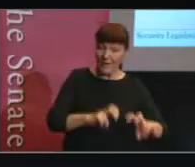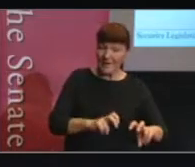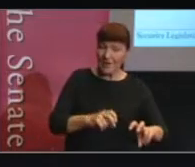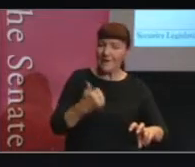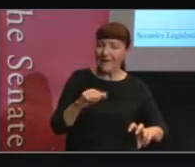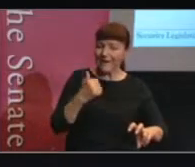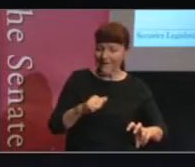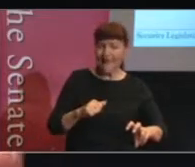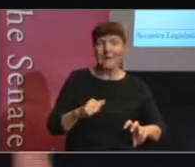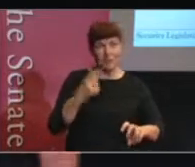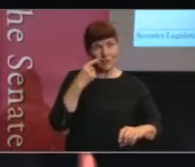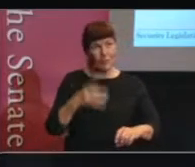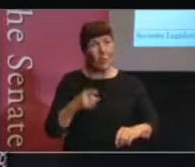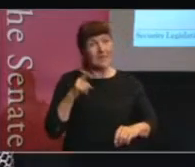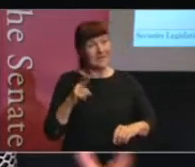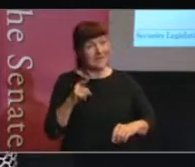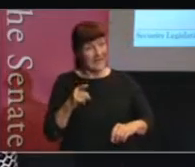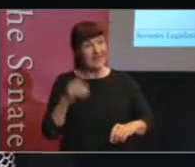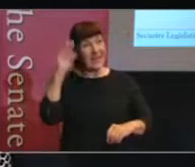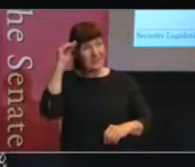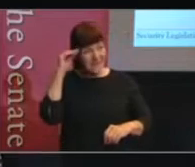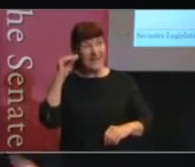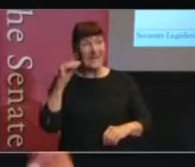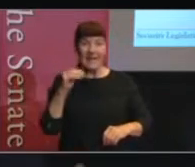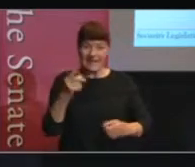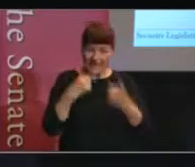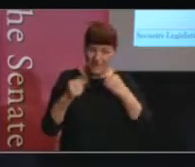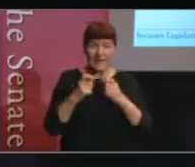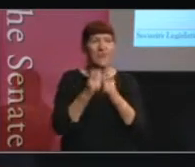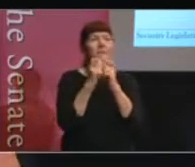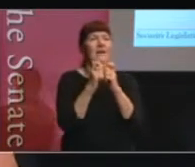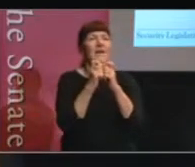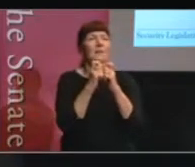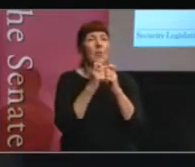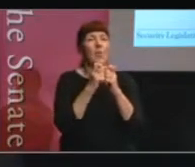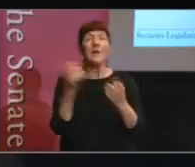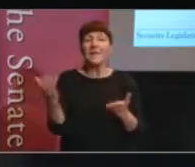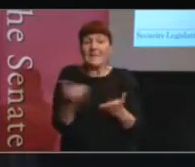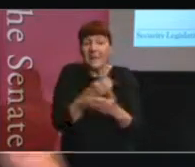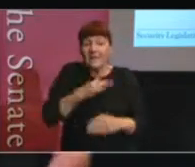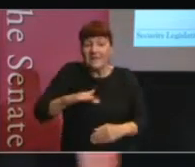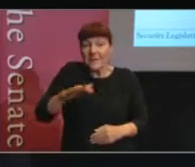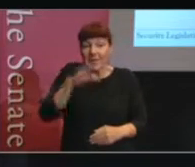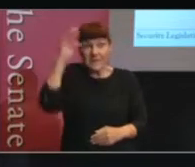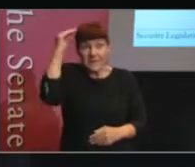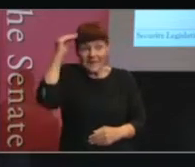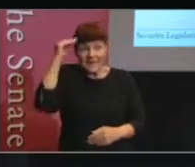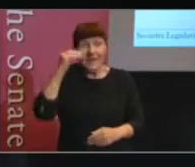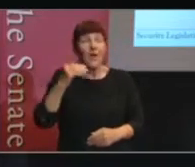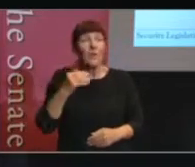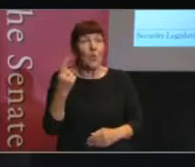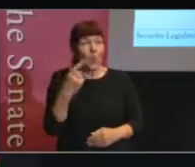valuable. It is the safe space that this committee creates between the members and the executive